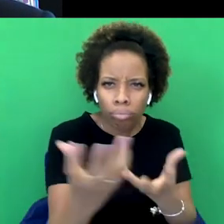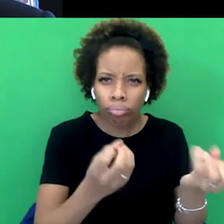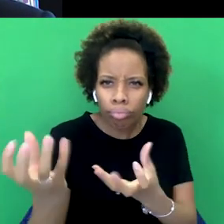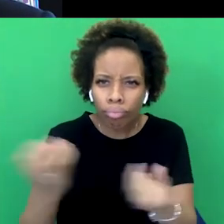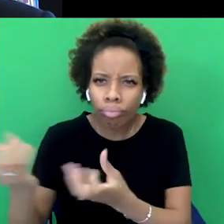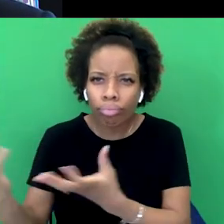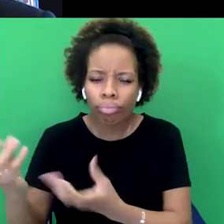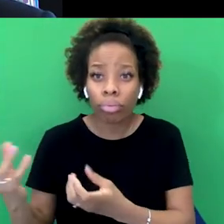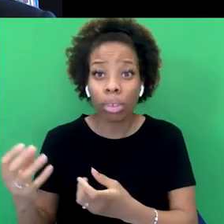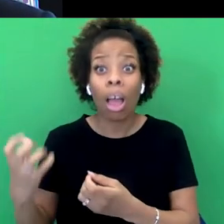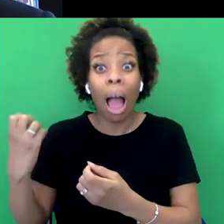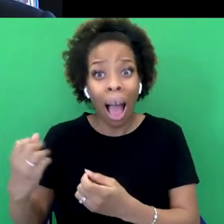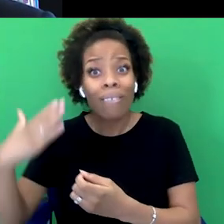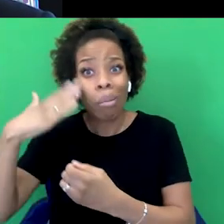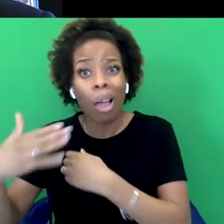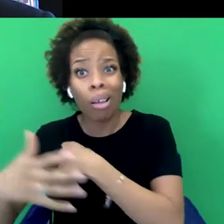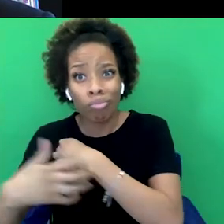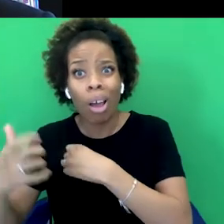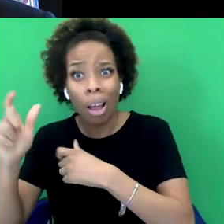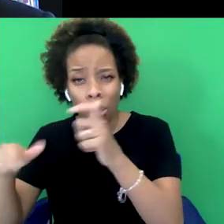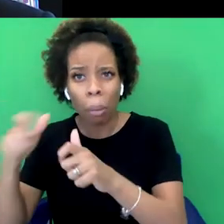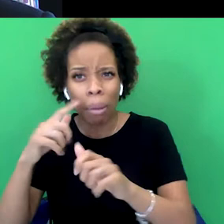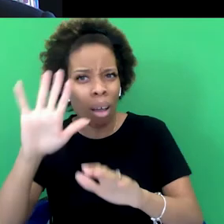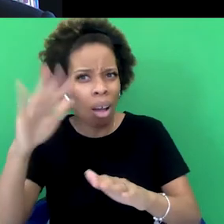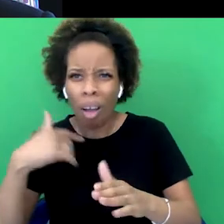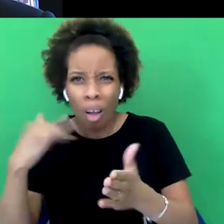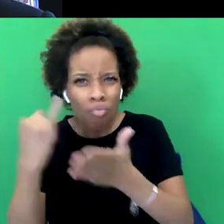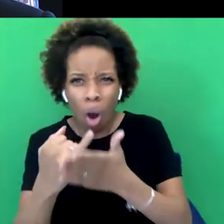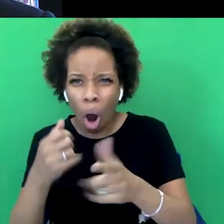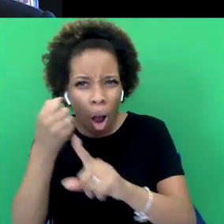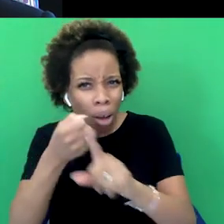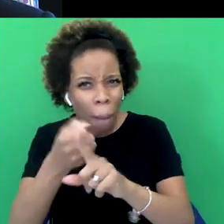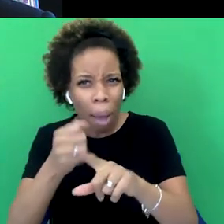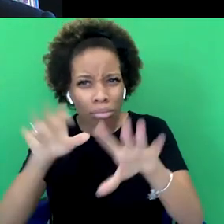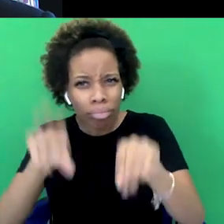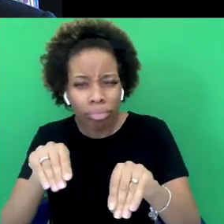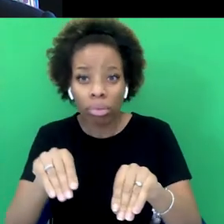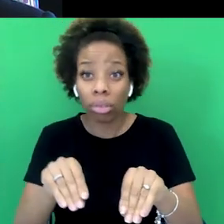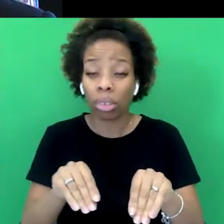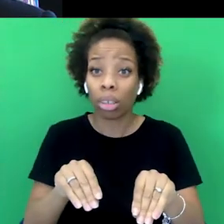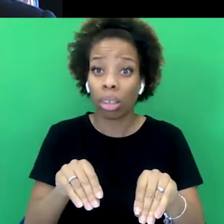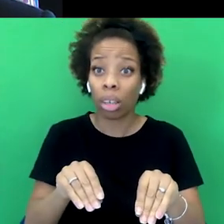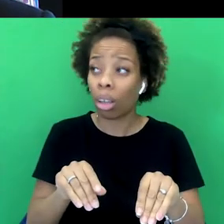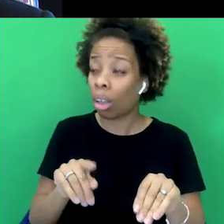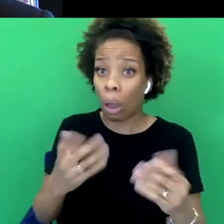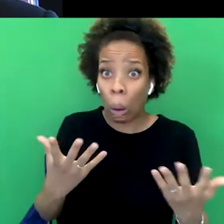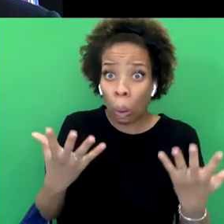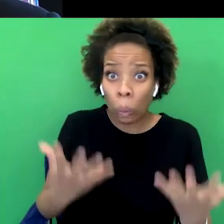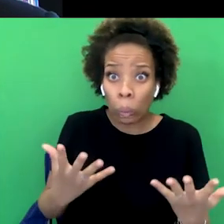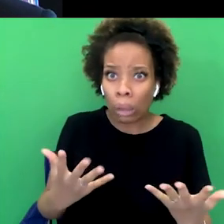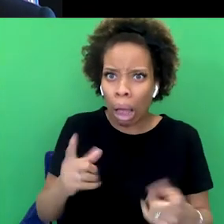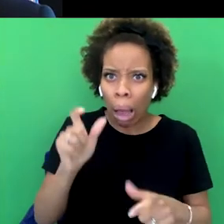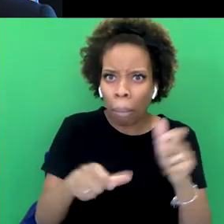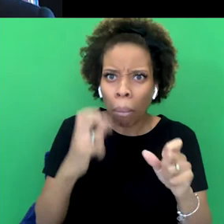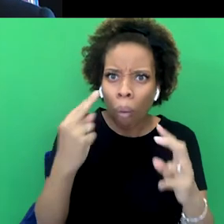campaigned against it, but also the white people who were on the right side of history when it was much more difficult than it would have been today. Yeah. I mean, people often say, people